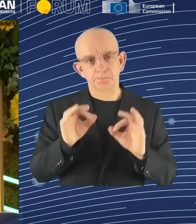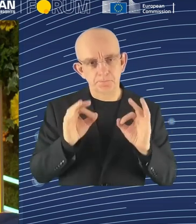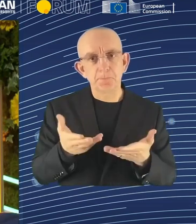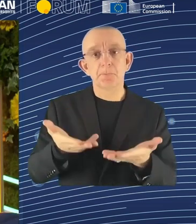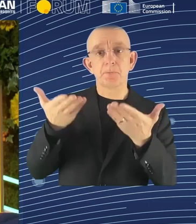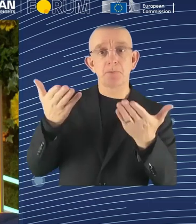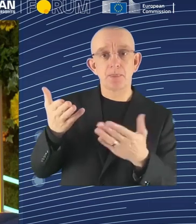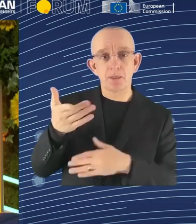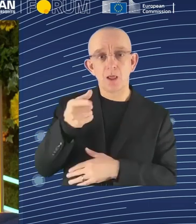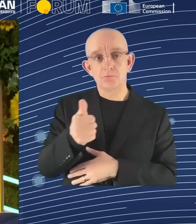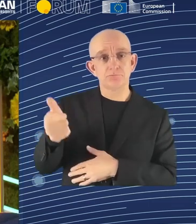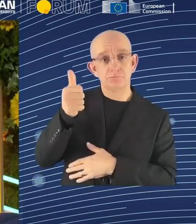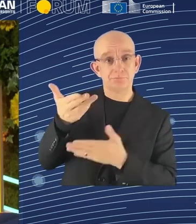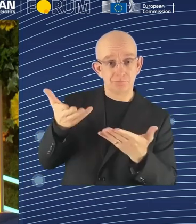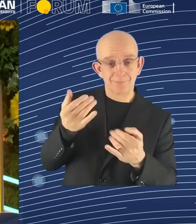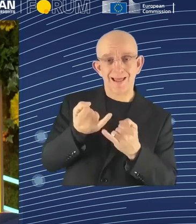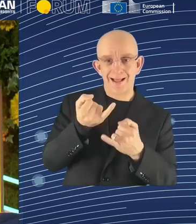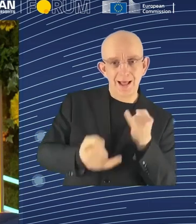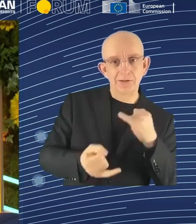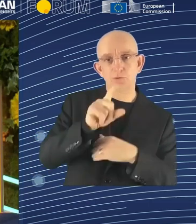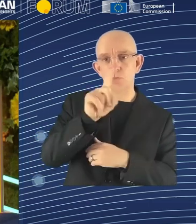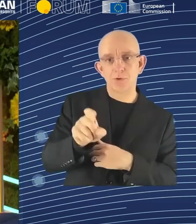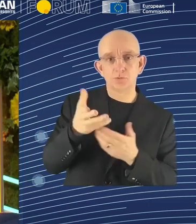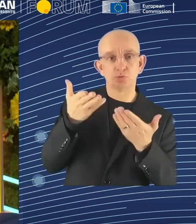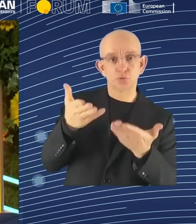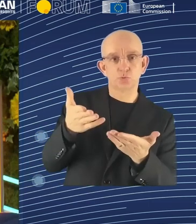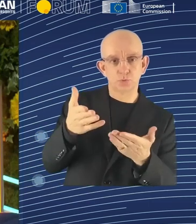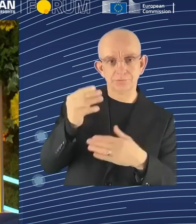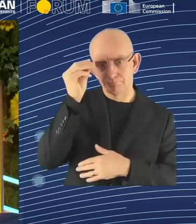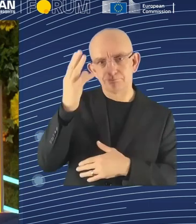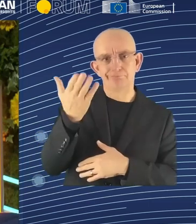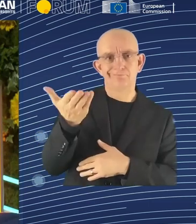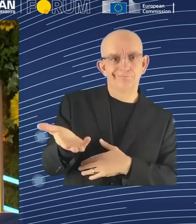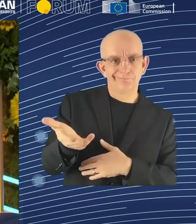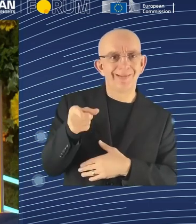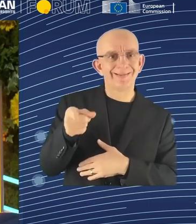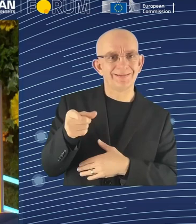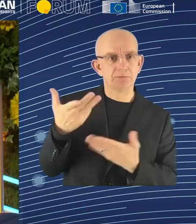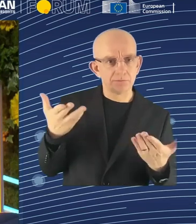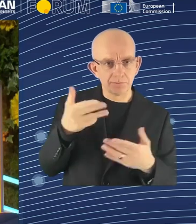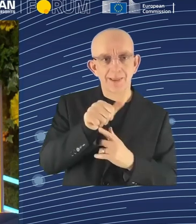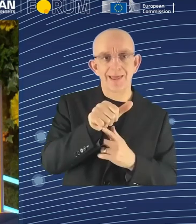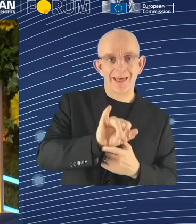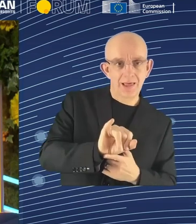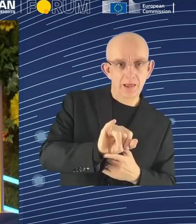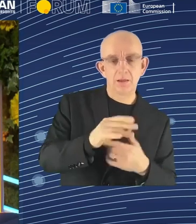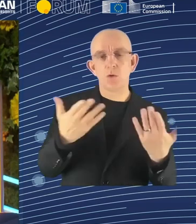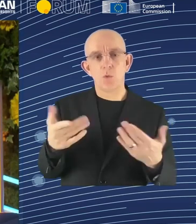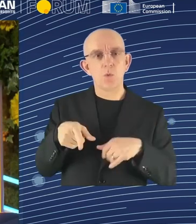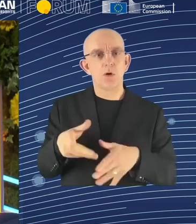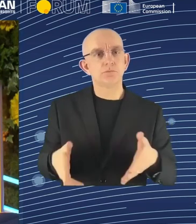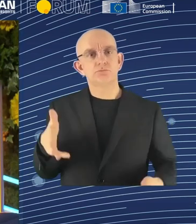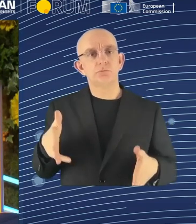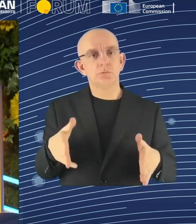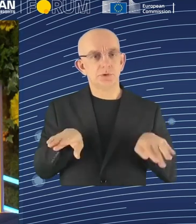obviously, on the example that you mentioned there during your keynote. Isn't there an underestimation regarding how fast this will come